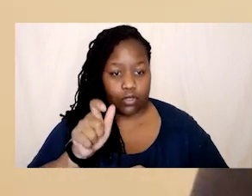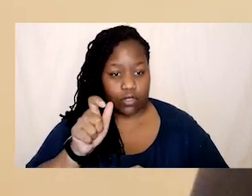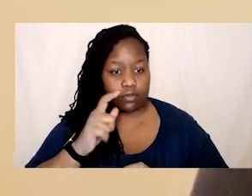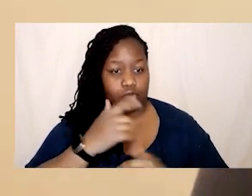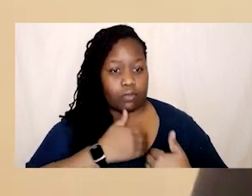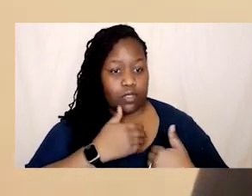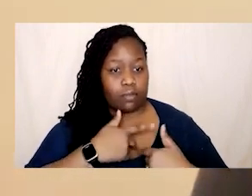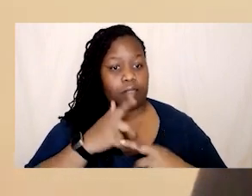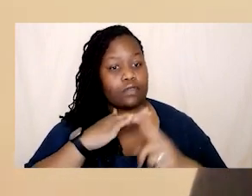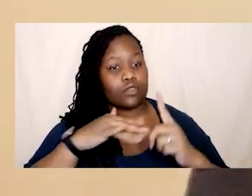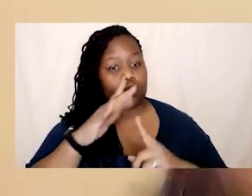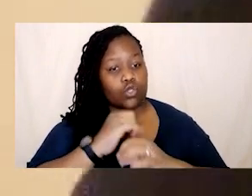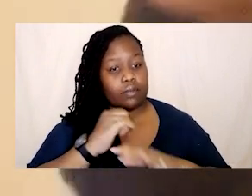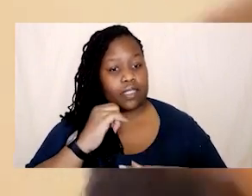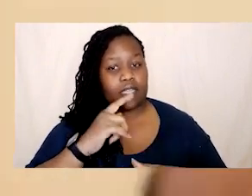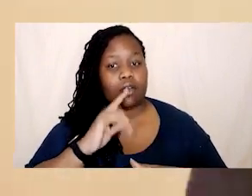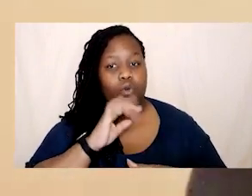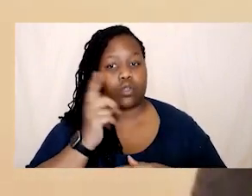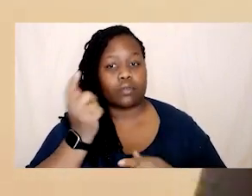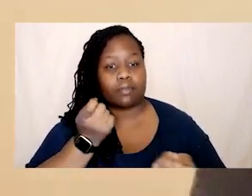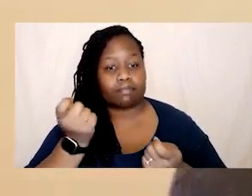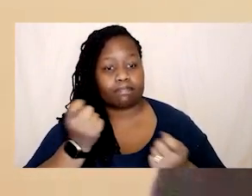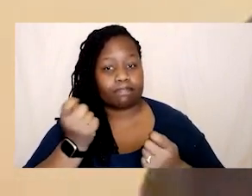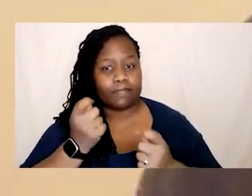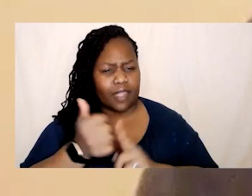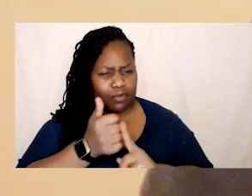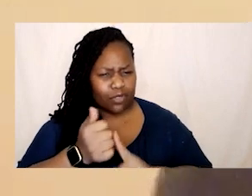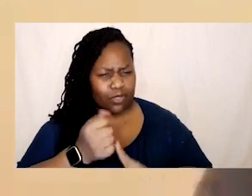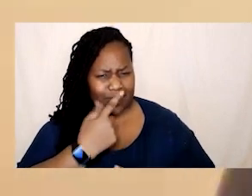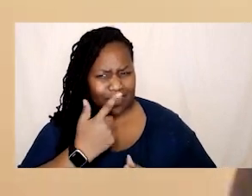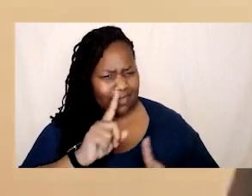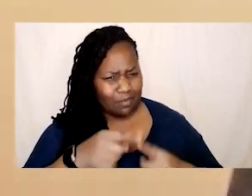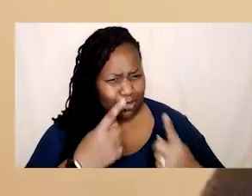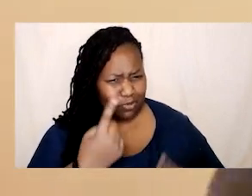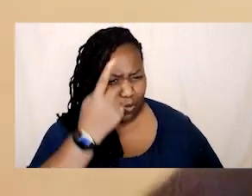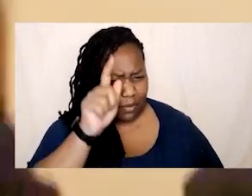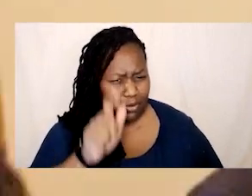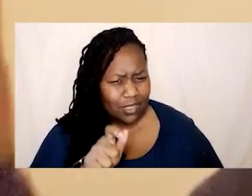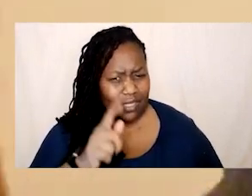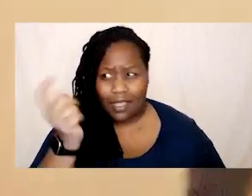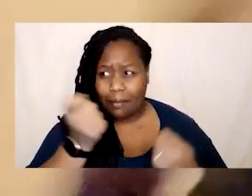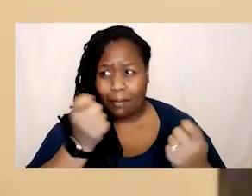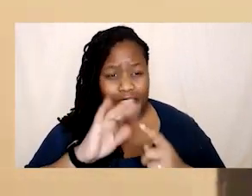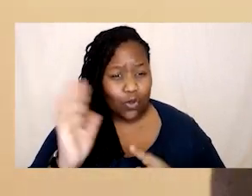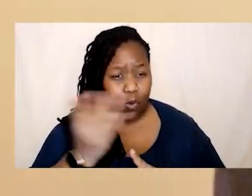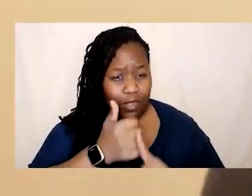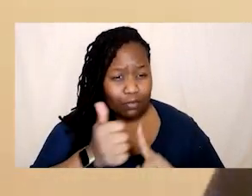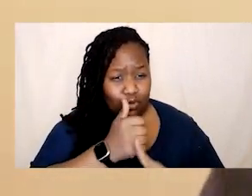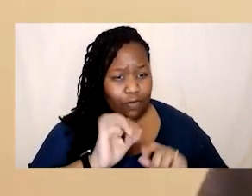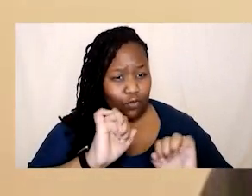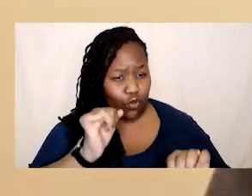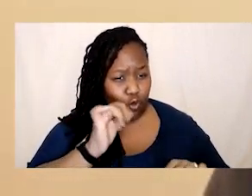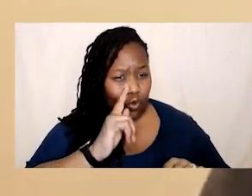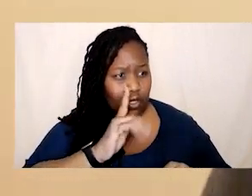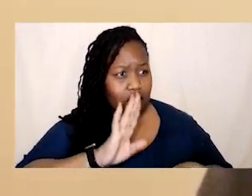the uh the the the abuse it's like you can't do that one person managing the abuse of like all your talent